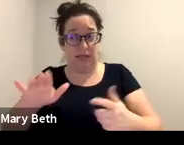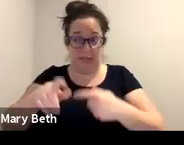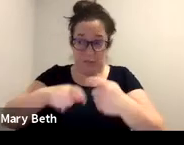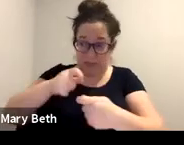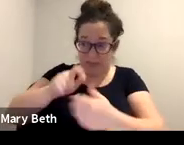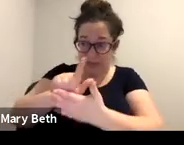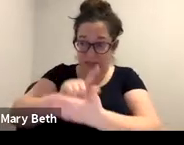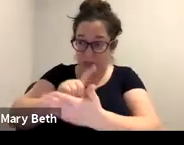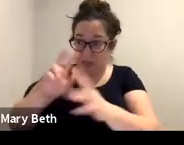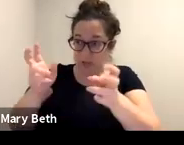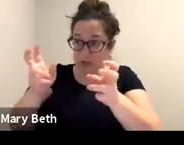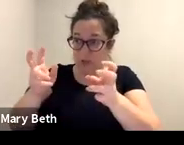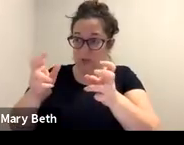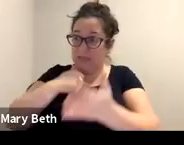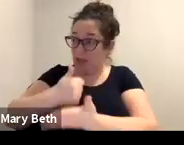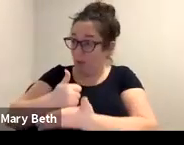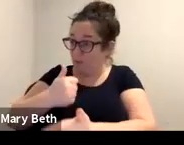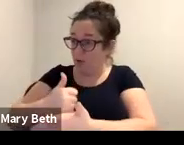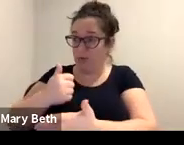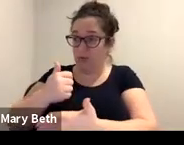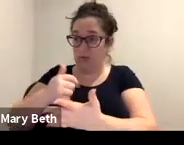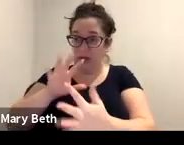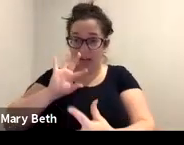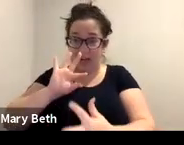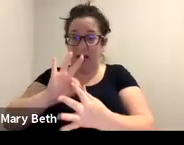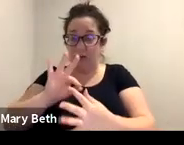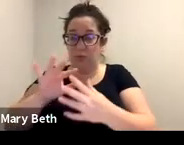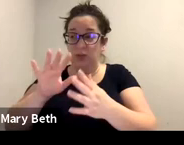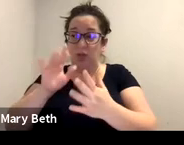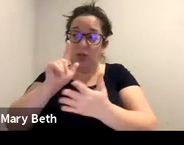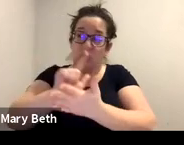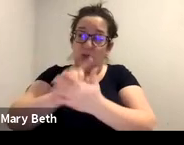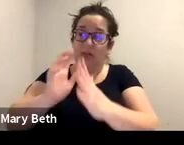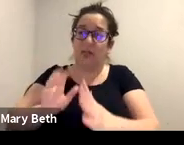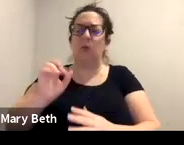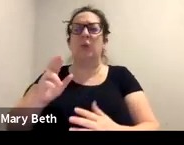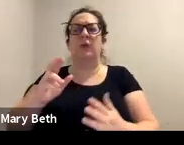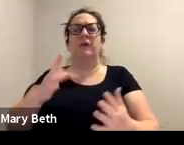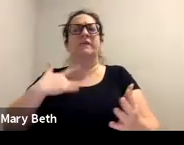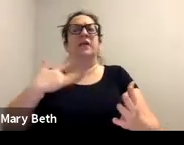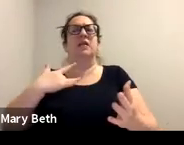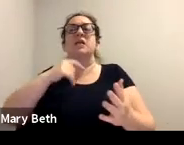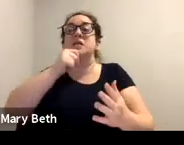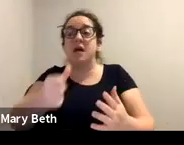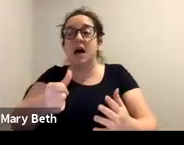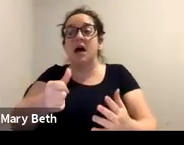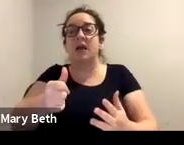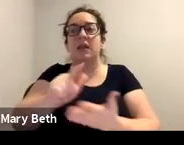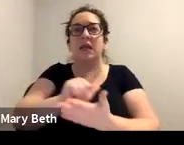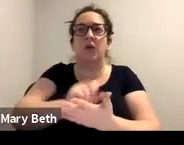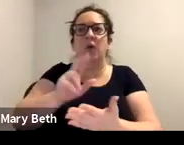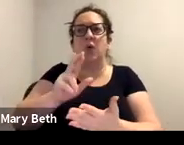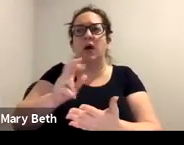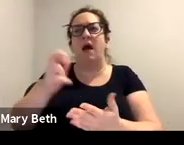helpful to connect to an attorney or it's helpful to get some legal information on, or maybe it's a non-legal issue or a quasi legal issue where